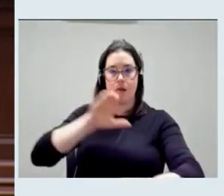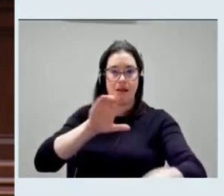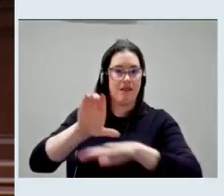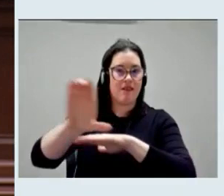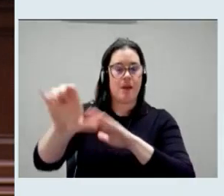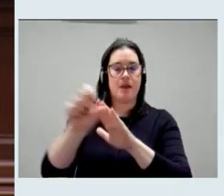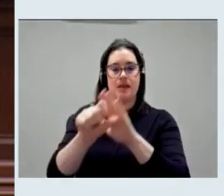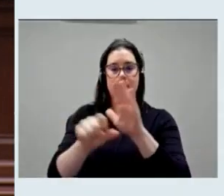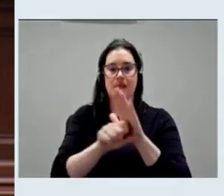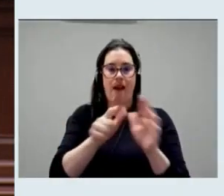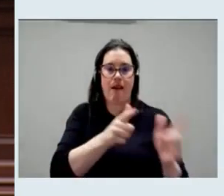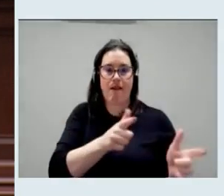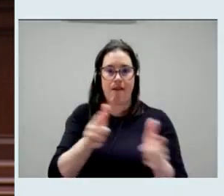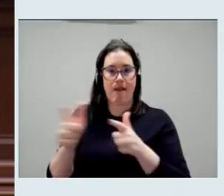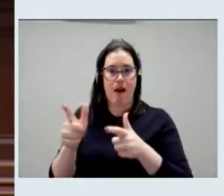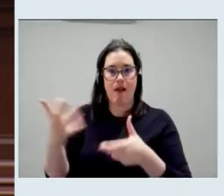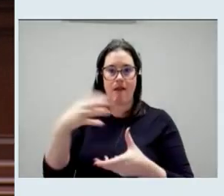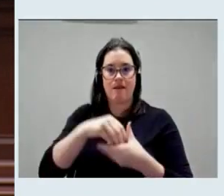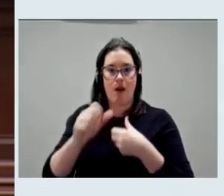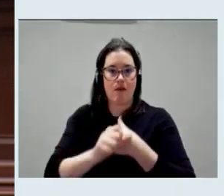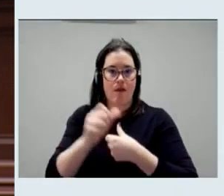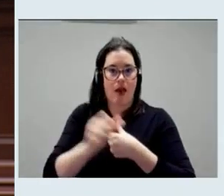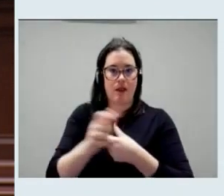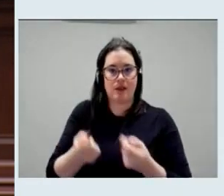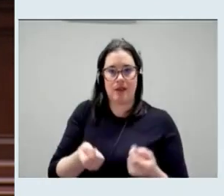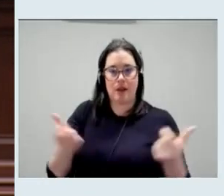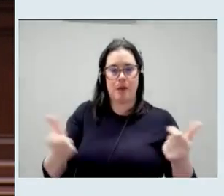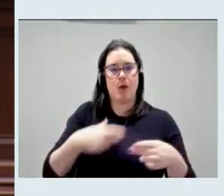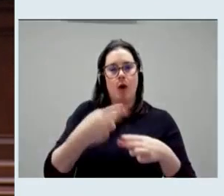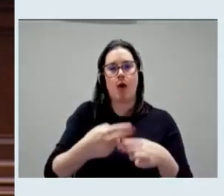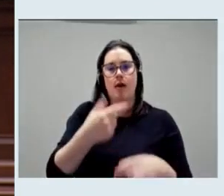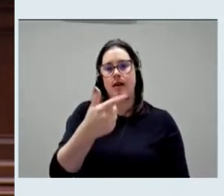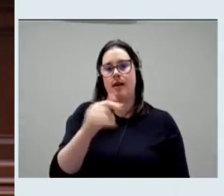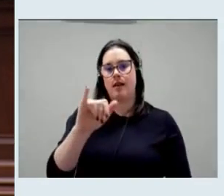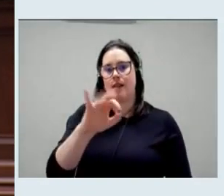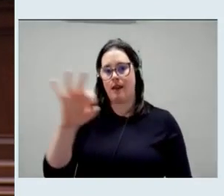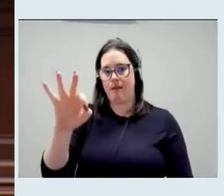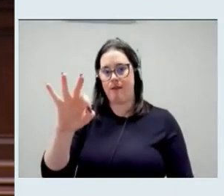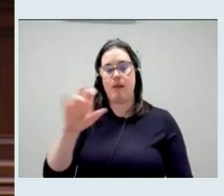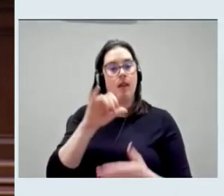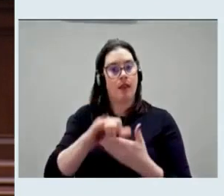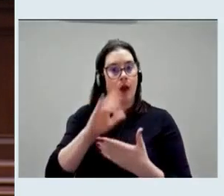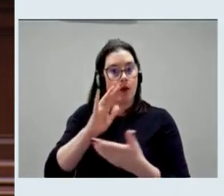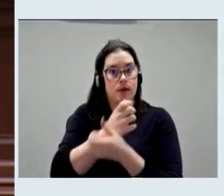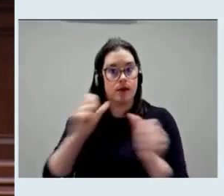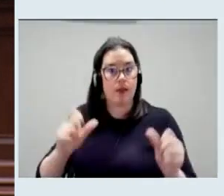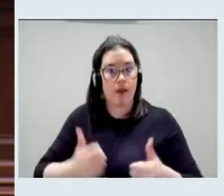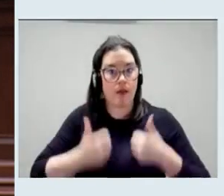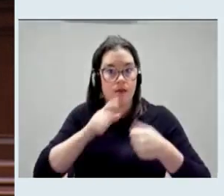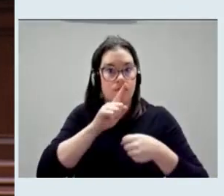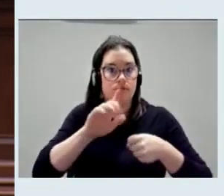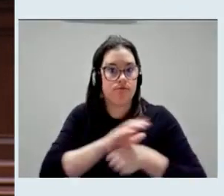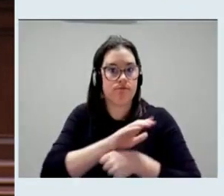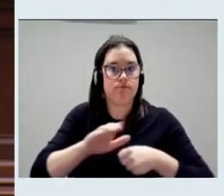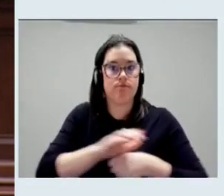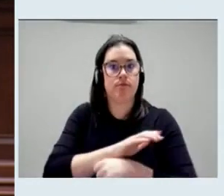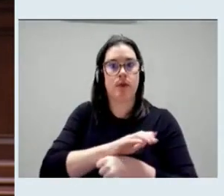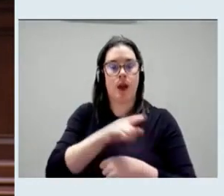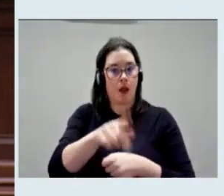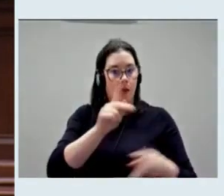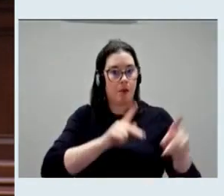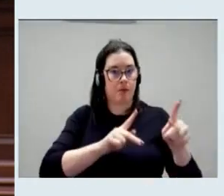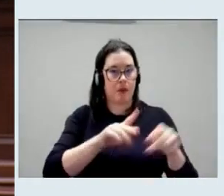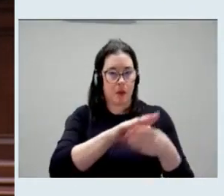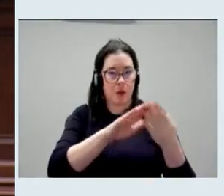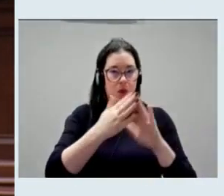elimination initiative known as GIVE. It saves lives. It saves lives in the community's hardest hit by gun violence.